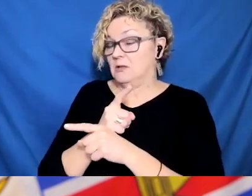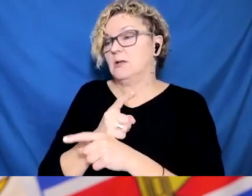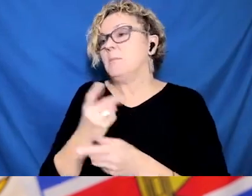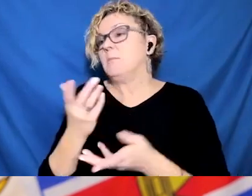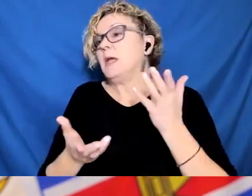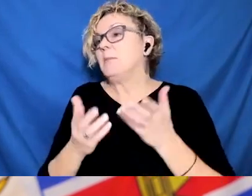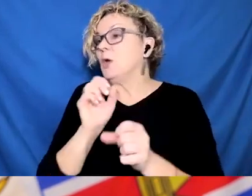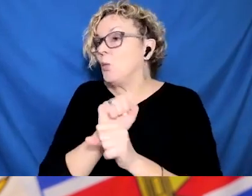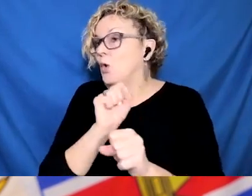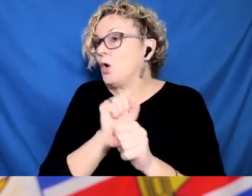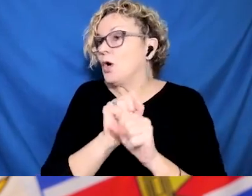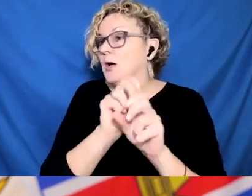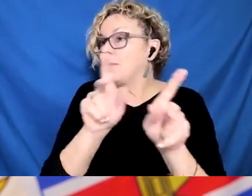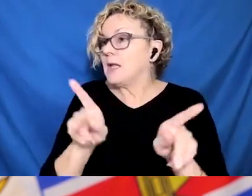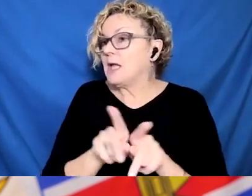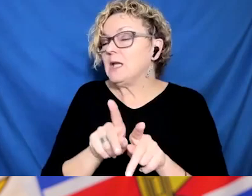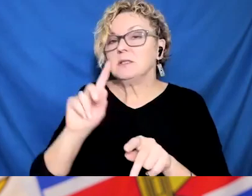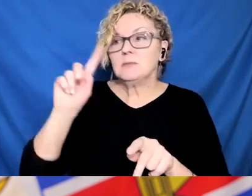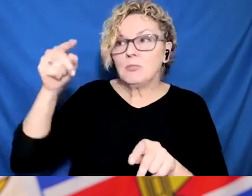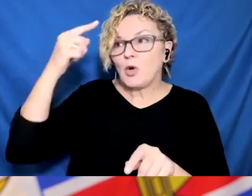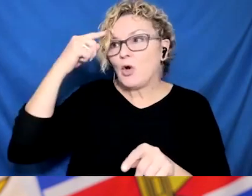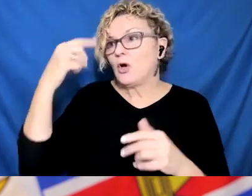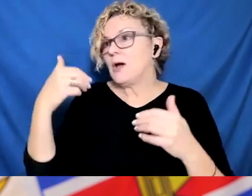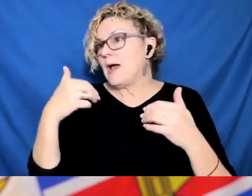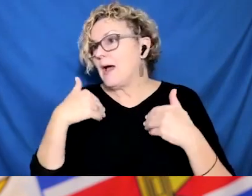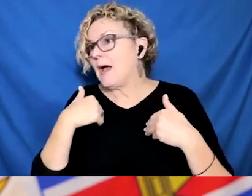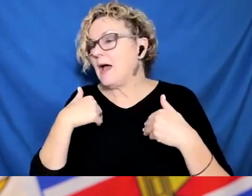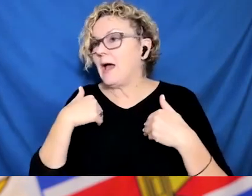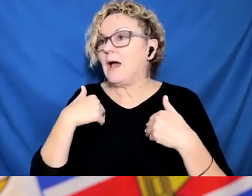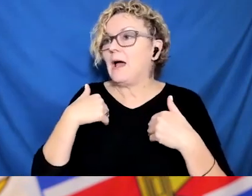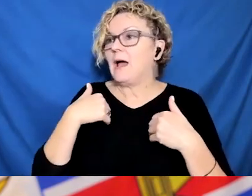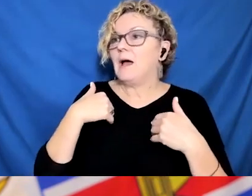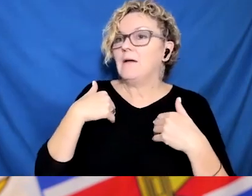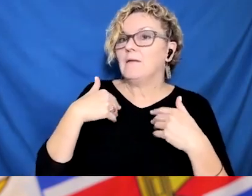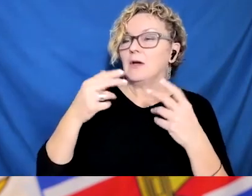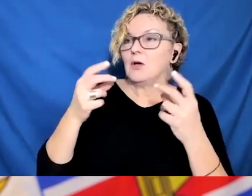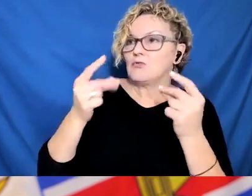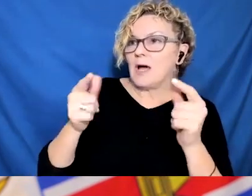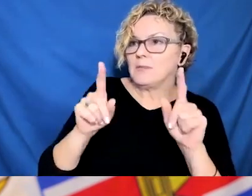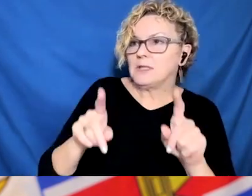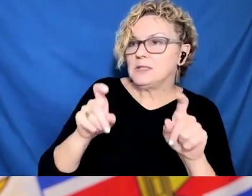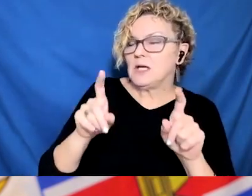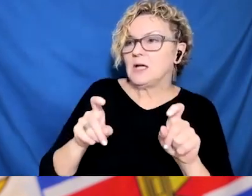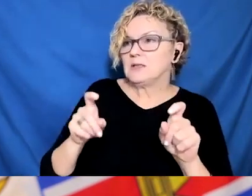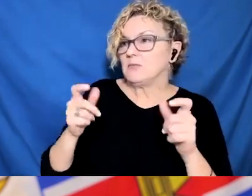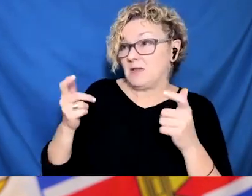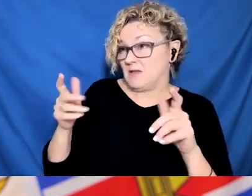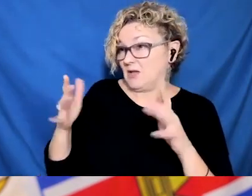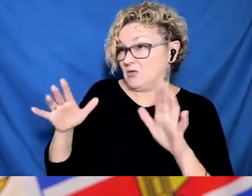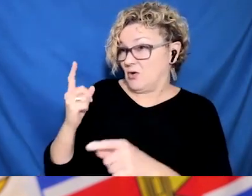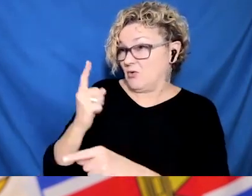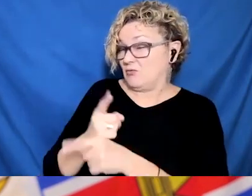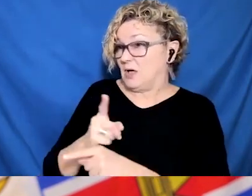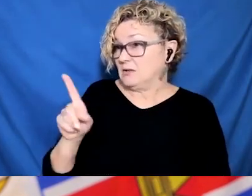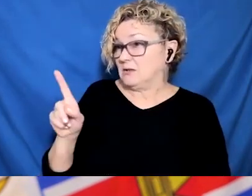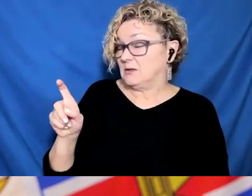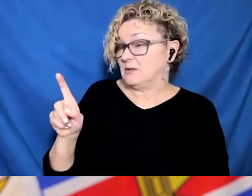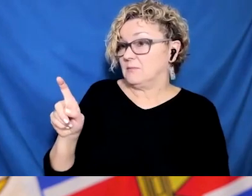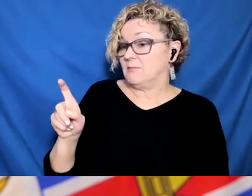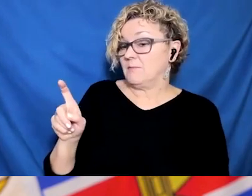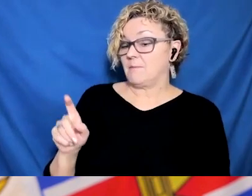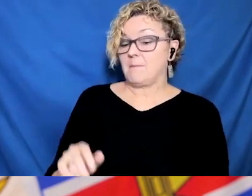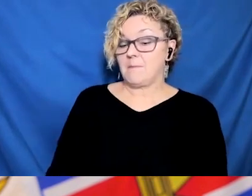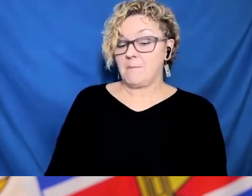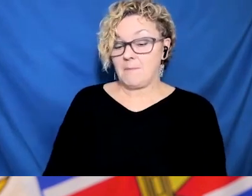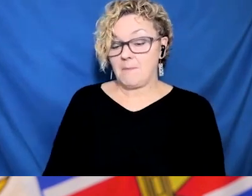determining if somebody has had an infection with COVID-19. So that's not a prerequisite to